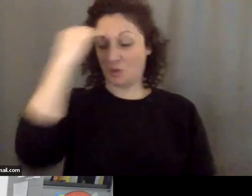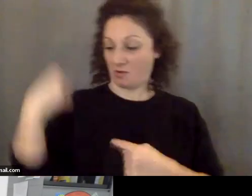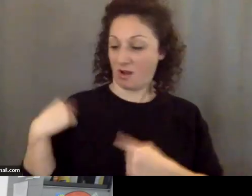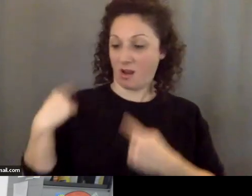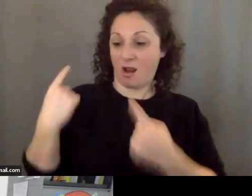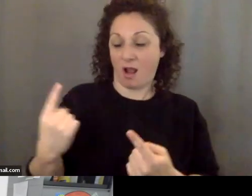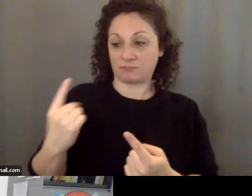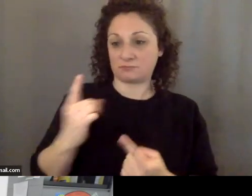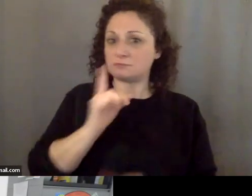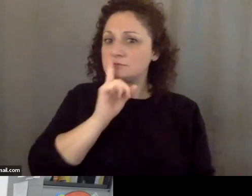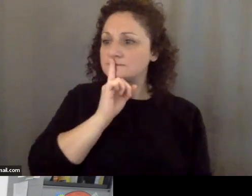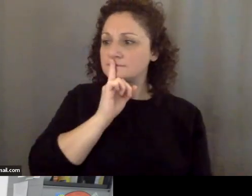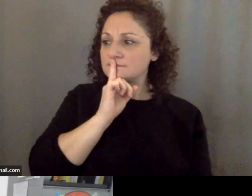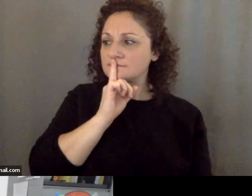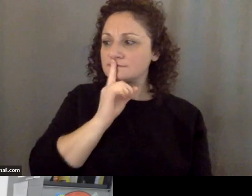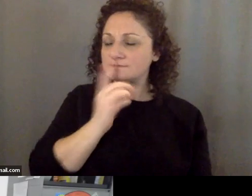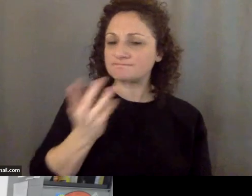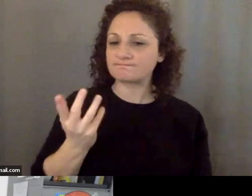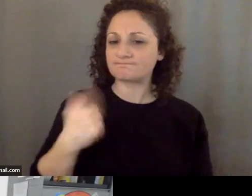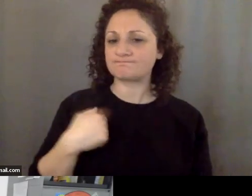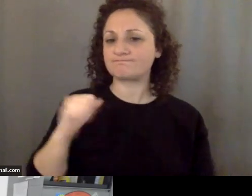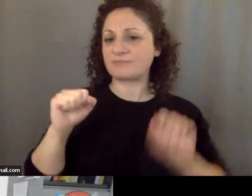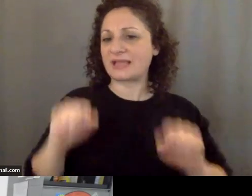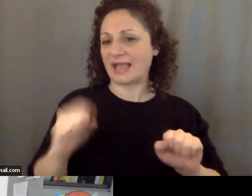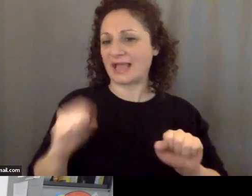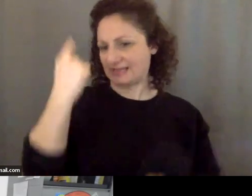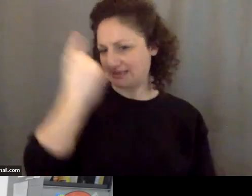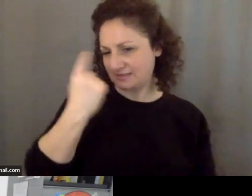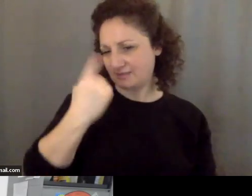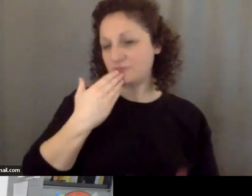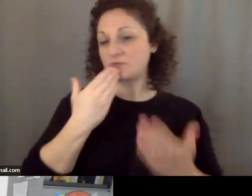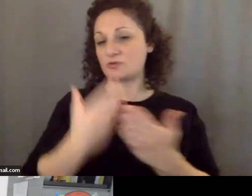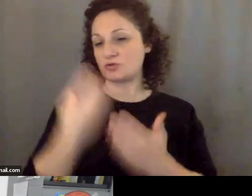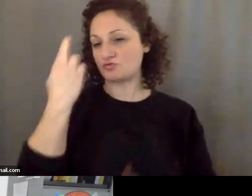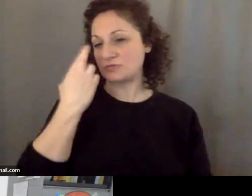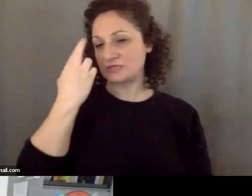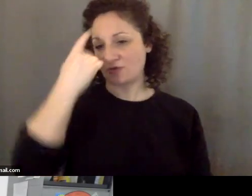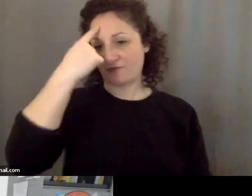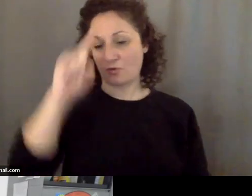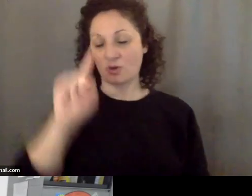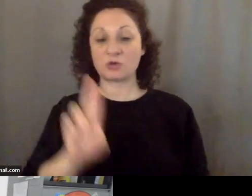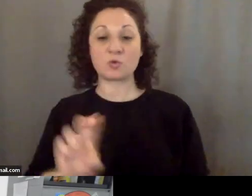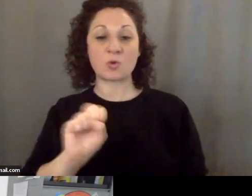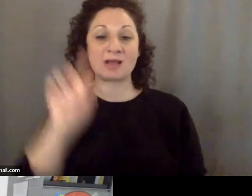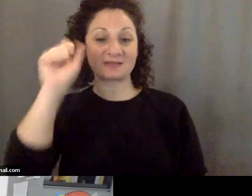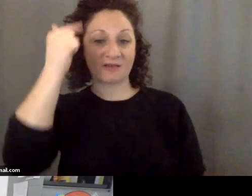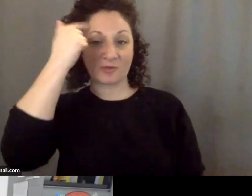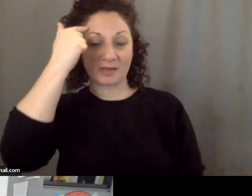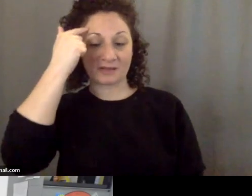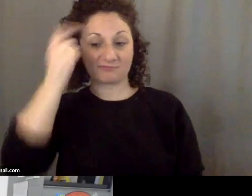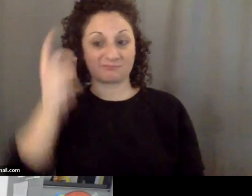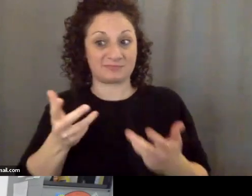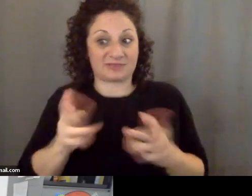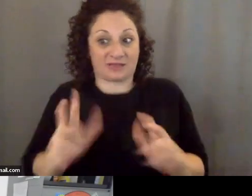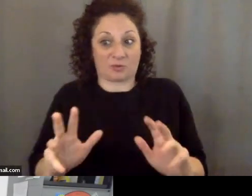about it. I can think, actually, of a good reason for the U.S. government not to want to talk about it.